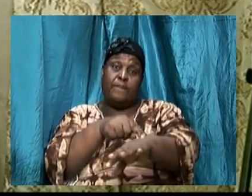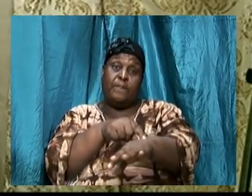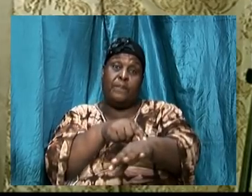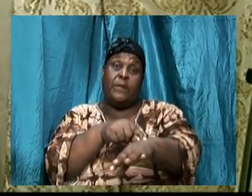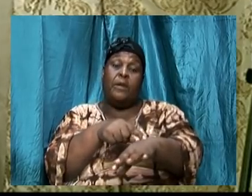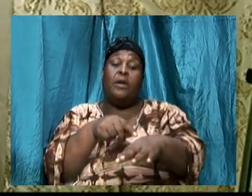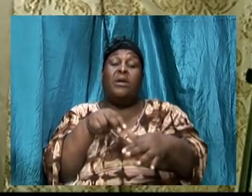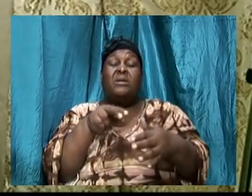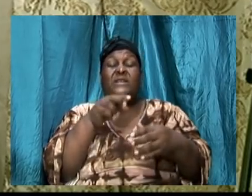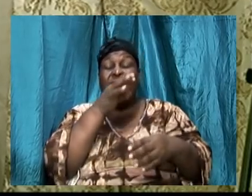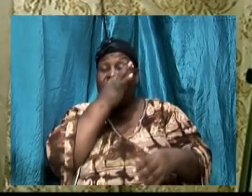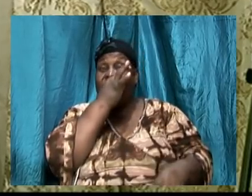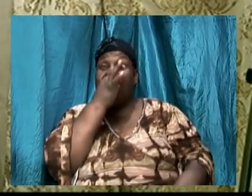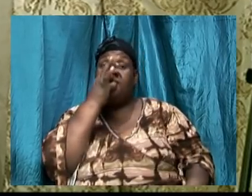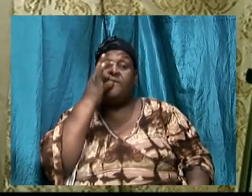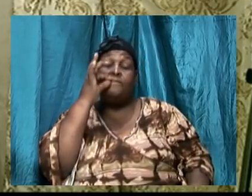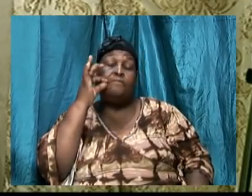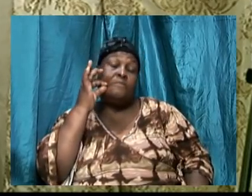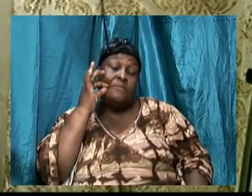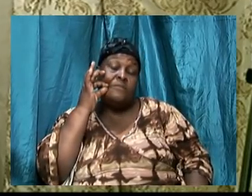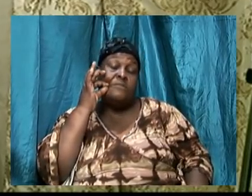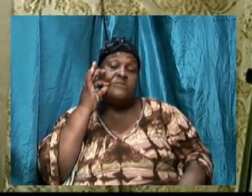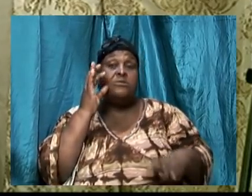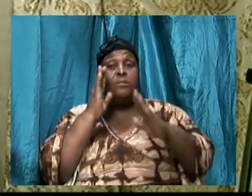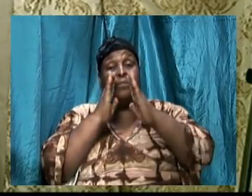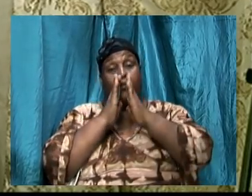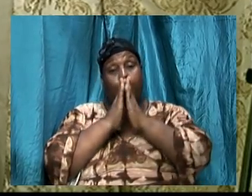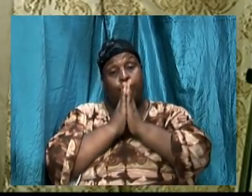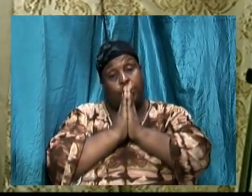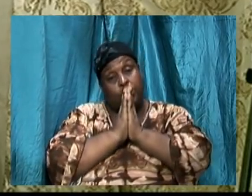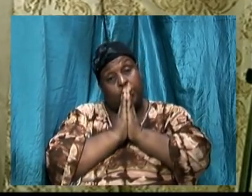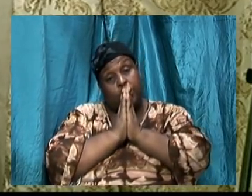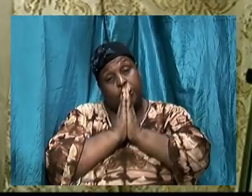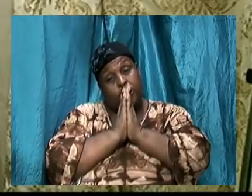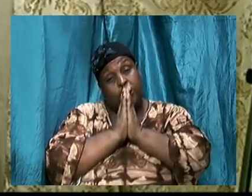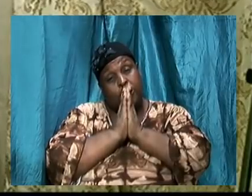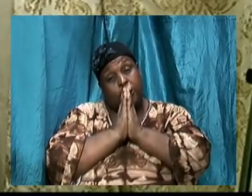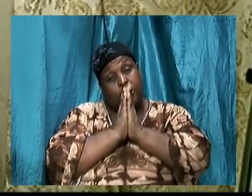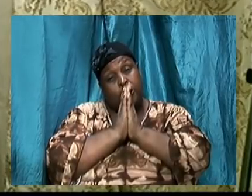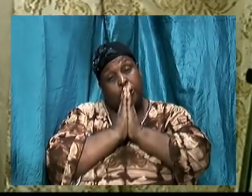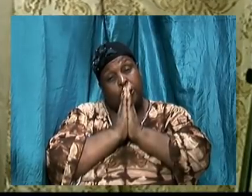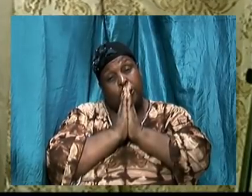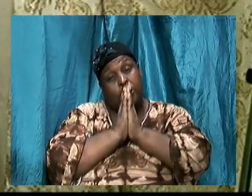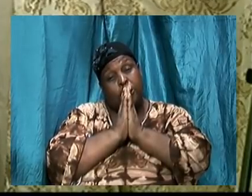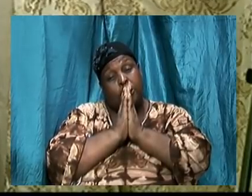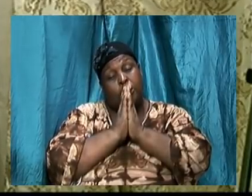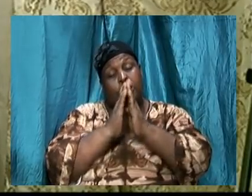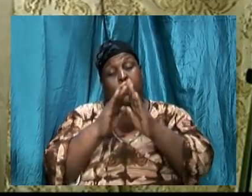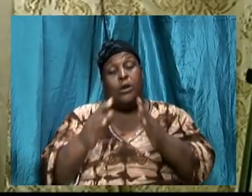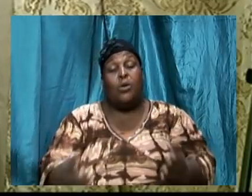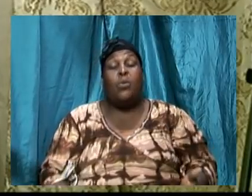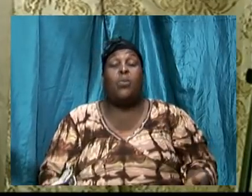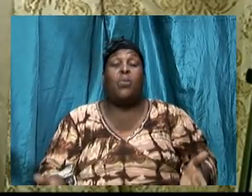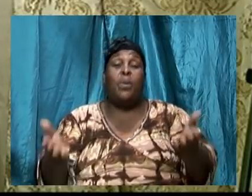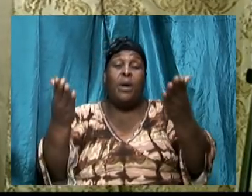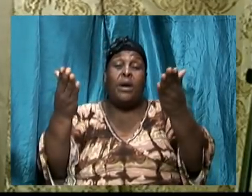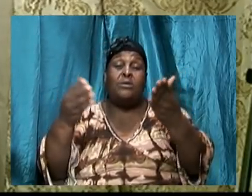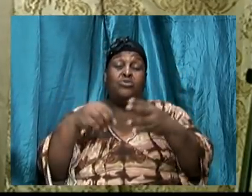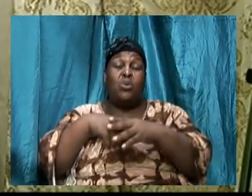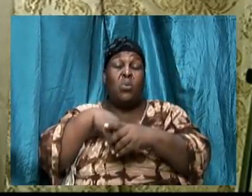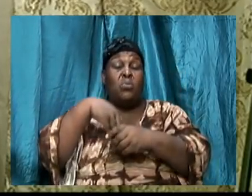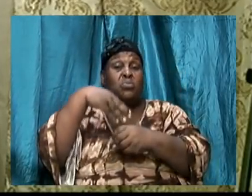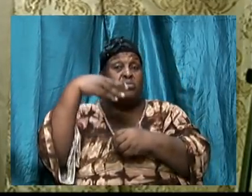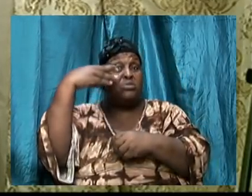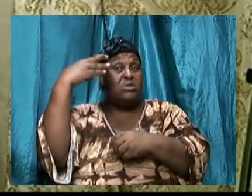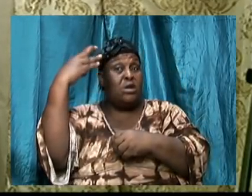down into some fasting and prayer and get up out of that devotion with a new